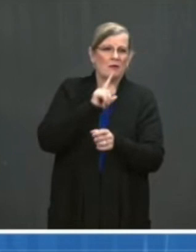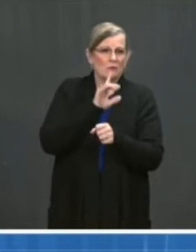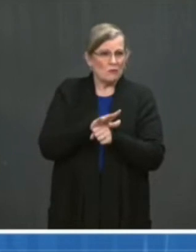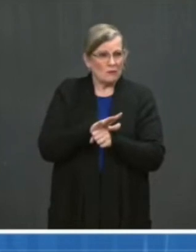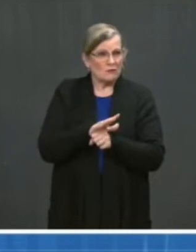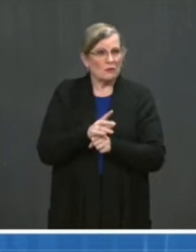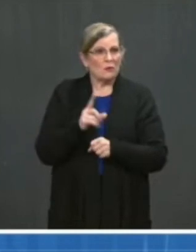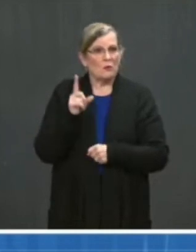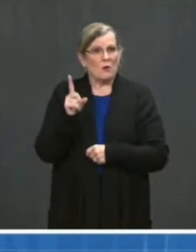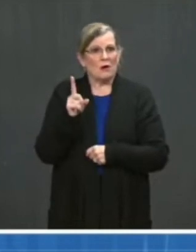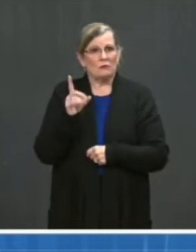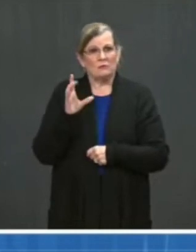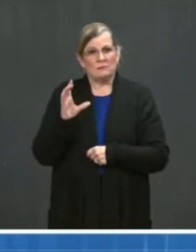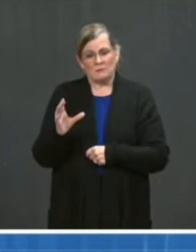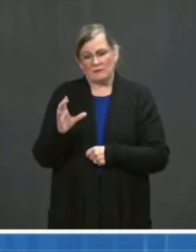May.